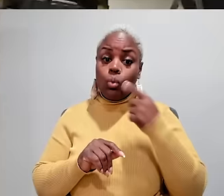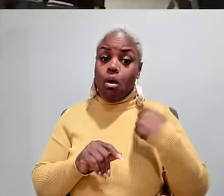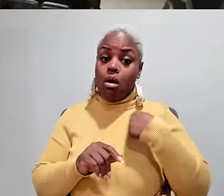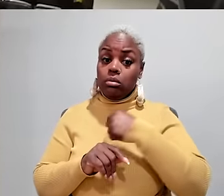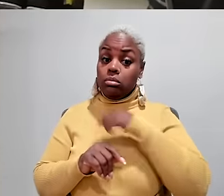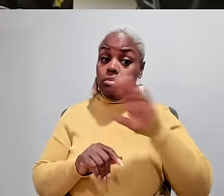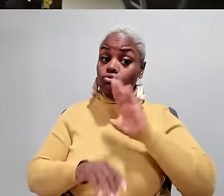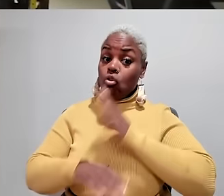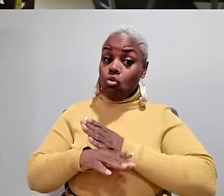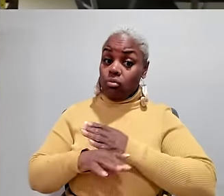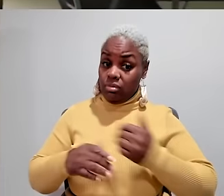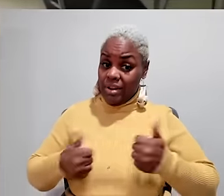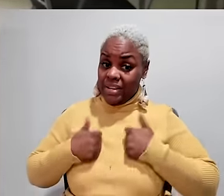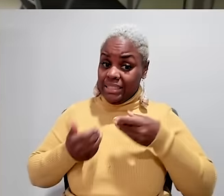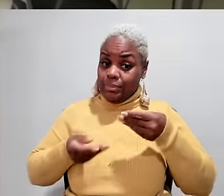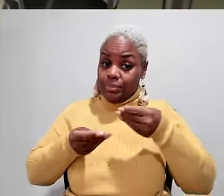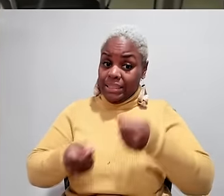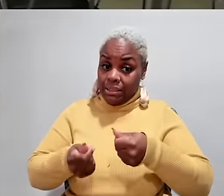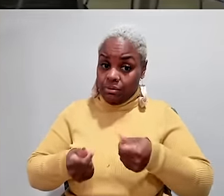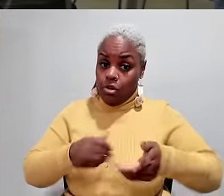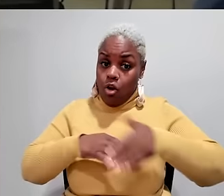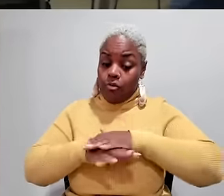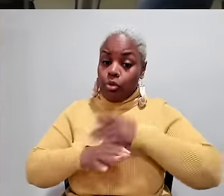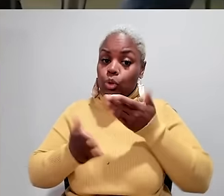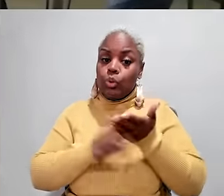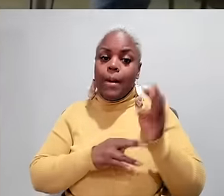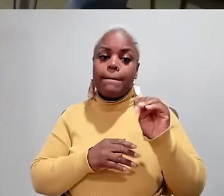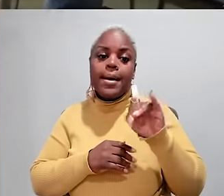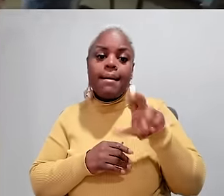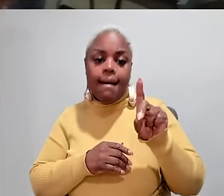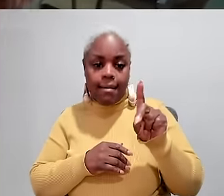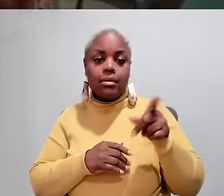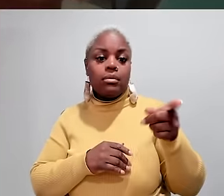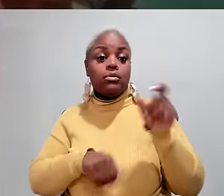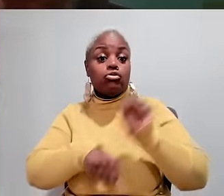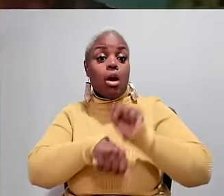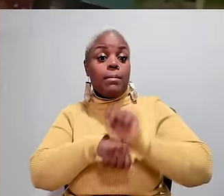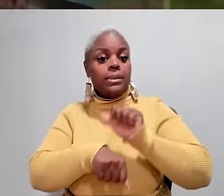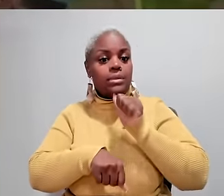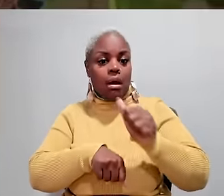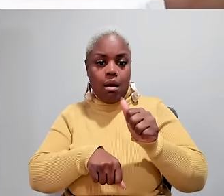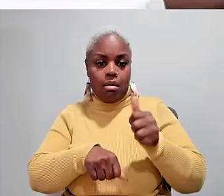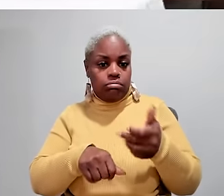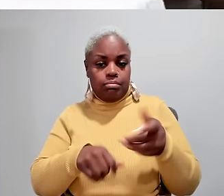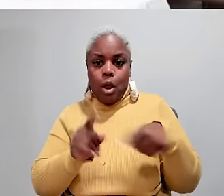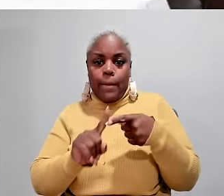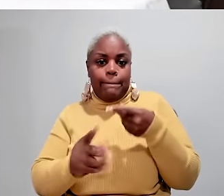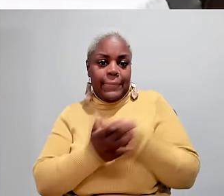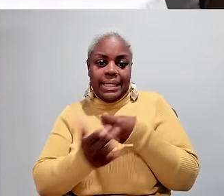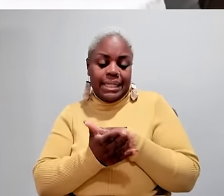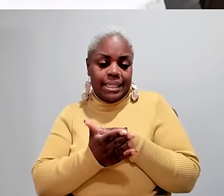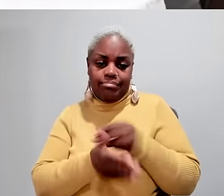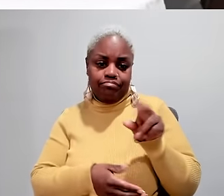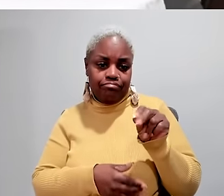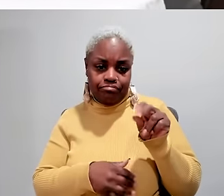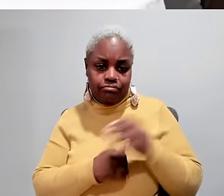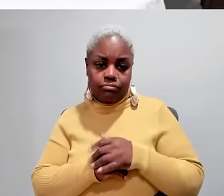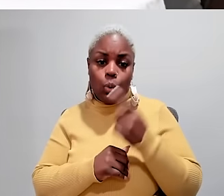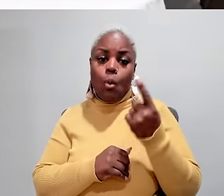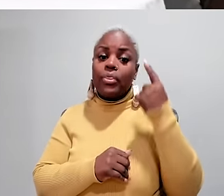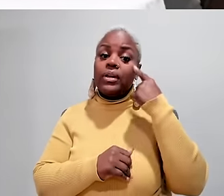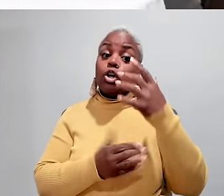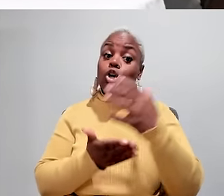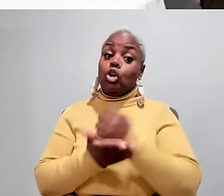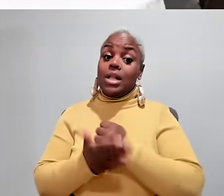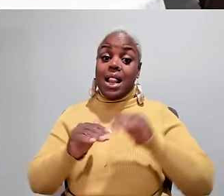money. JARED But Dawn told us, because her daughter's living expenses are covered through Medicaid, that her jobs aren't